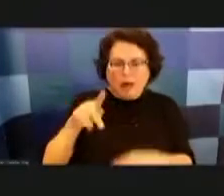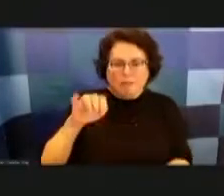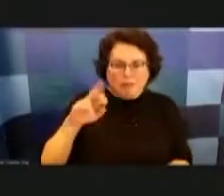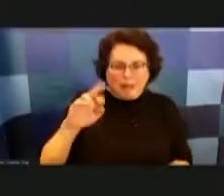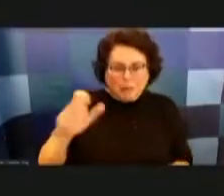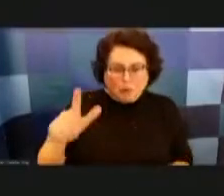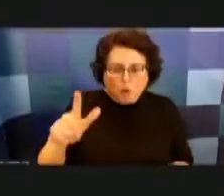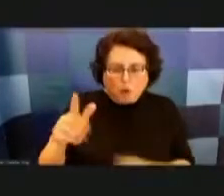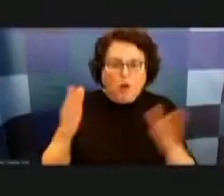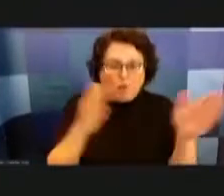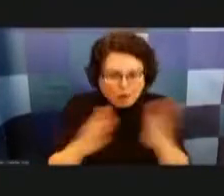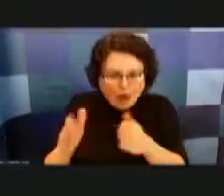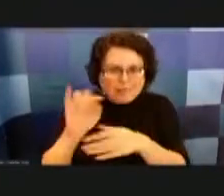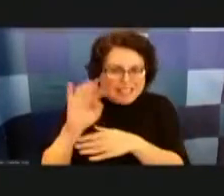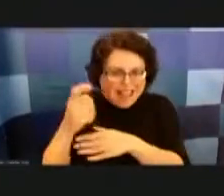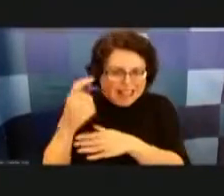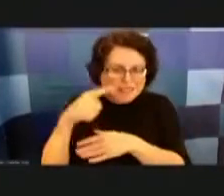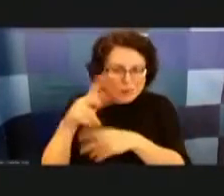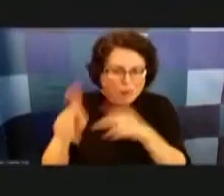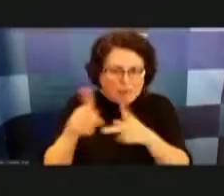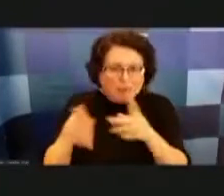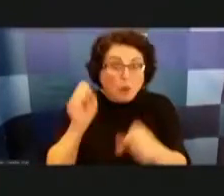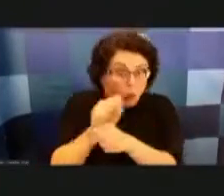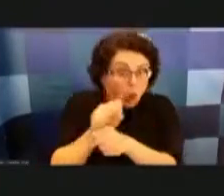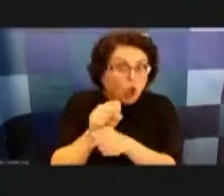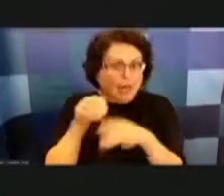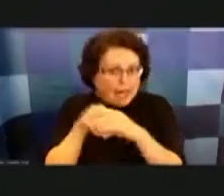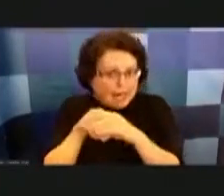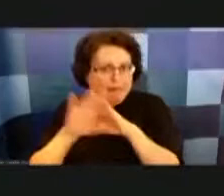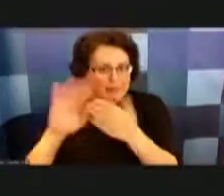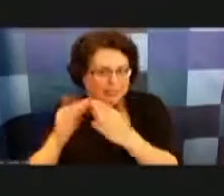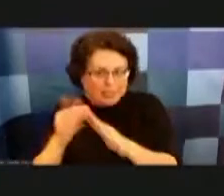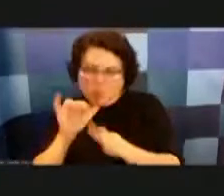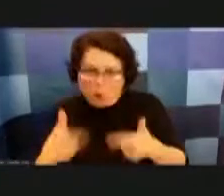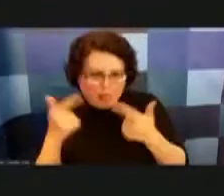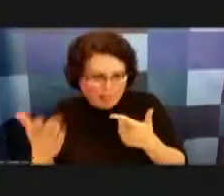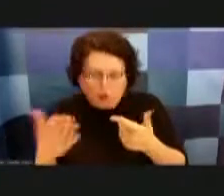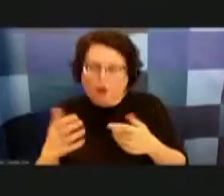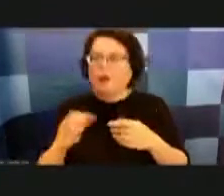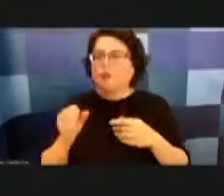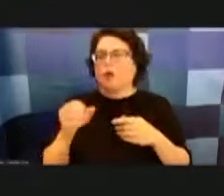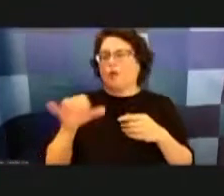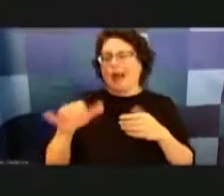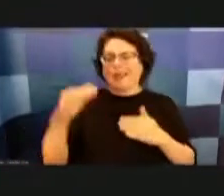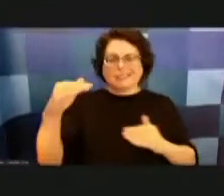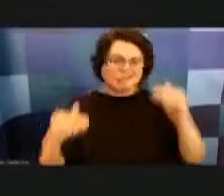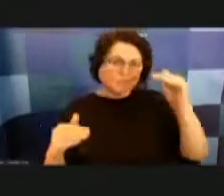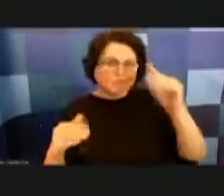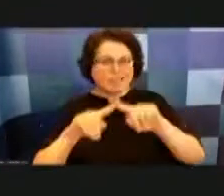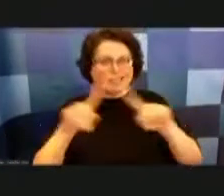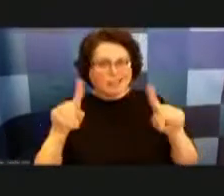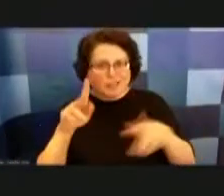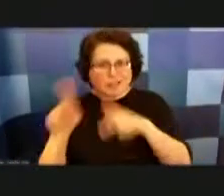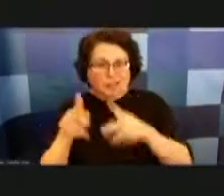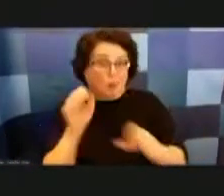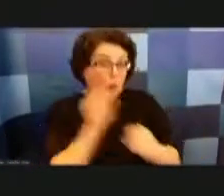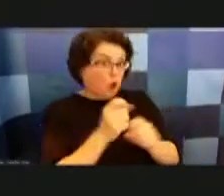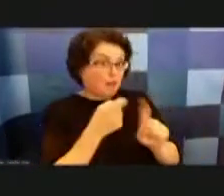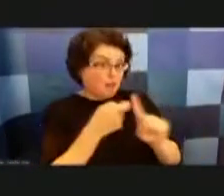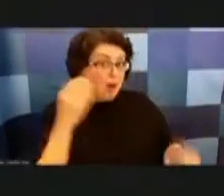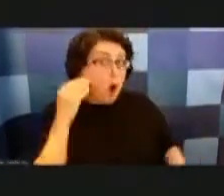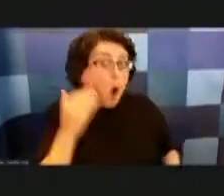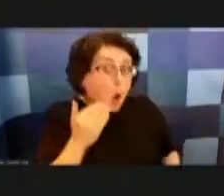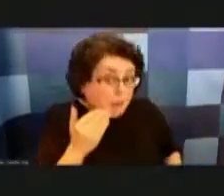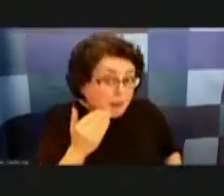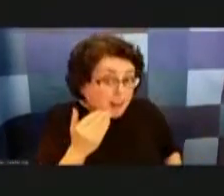in the city yeah they're charged off as they're working in the city so there's a discrepancy with people working from home uh and whether